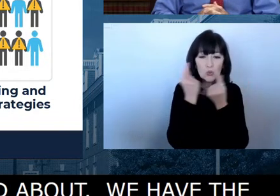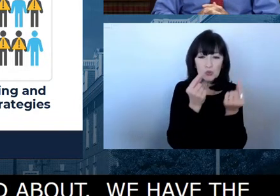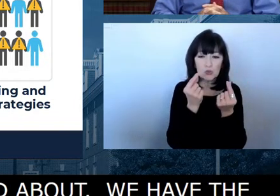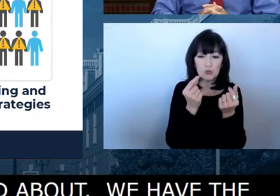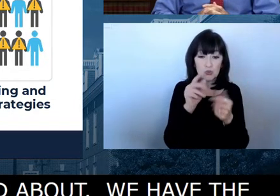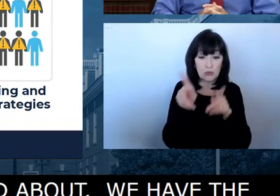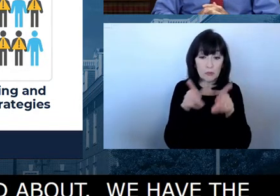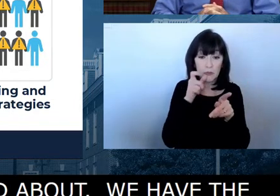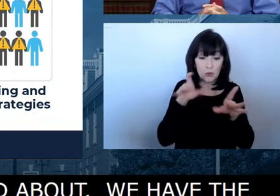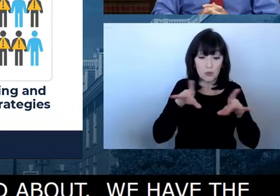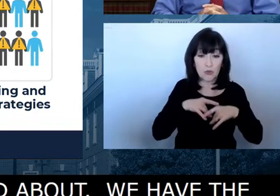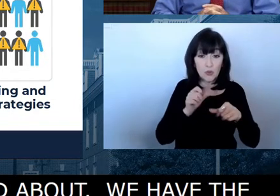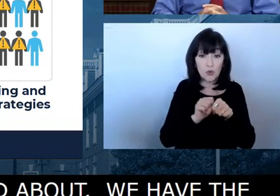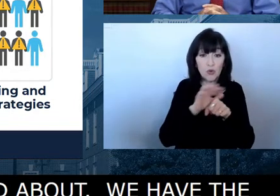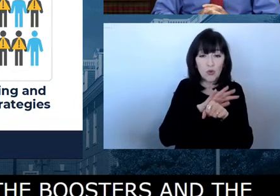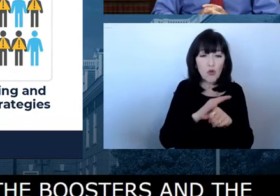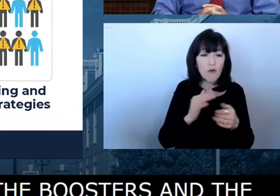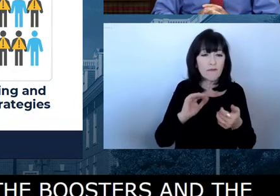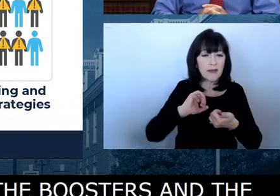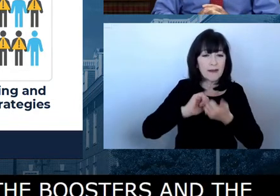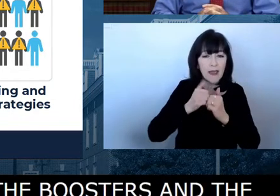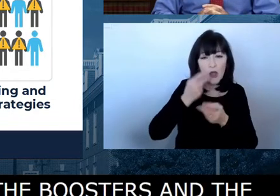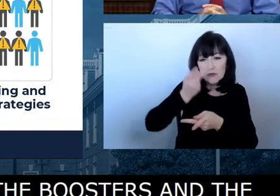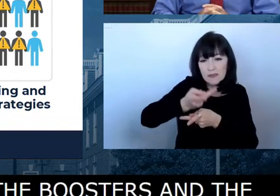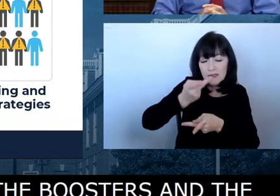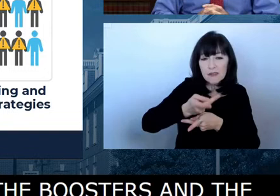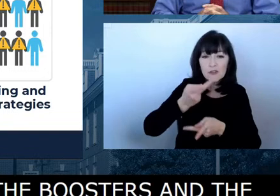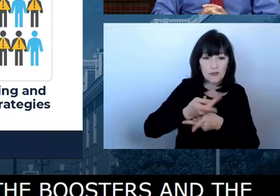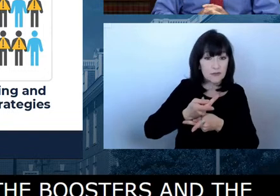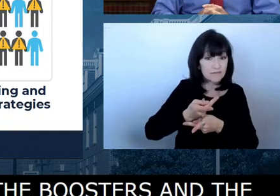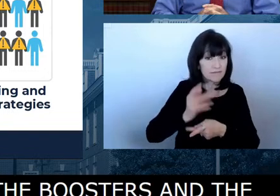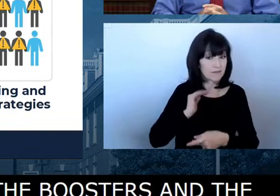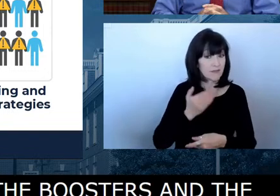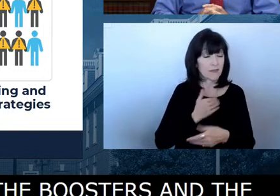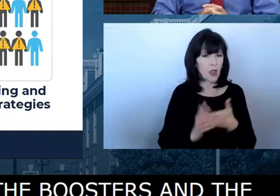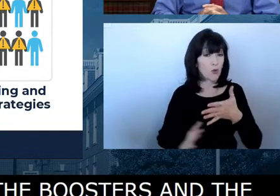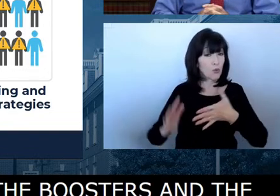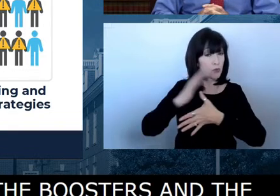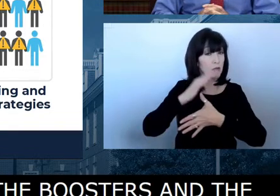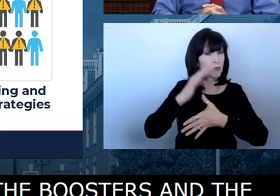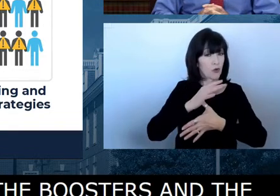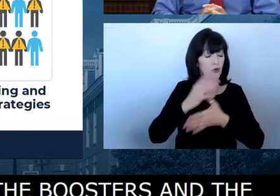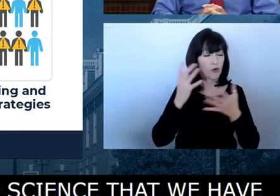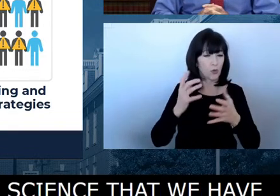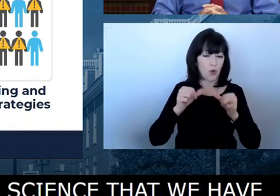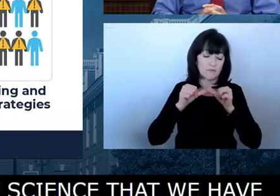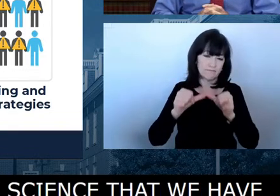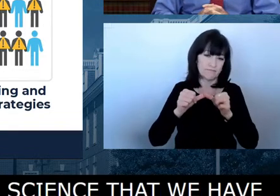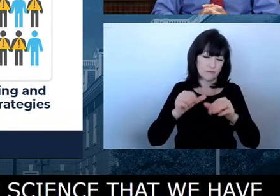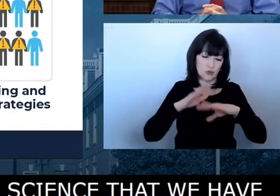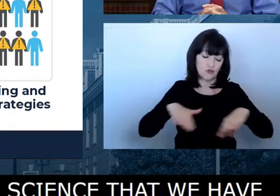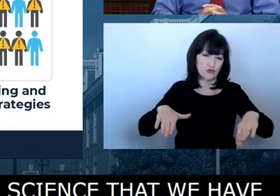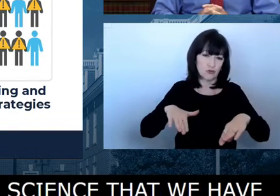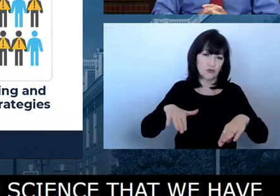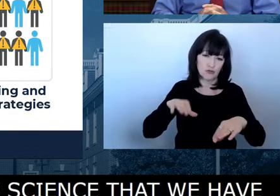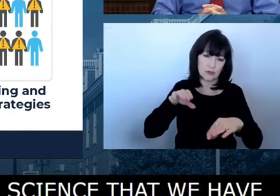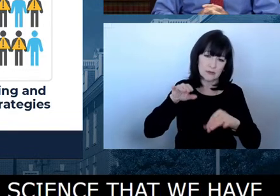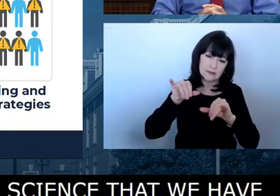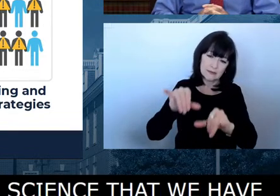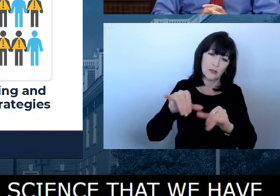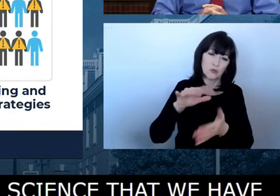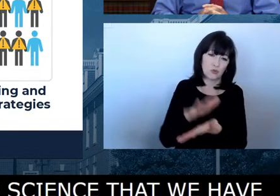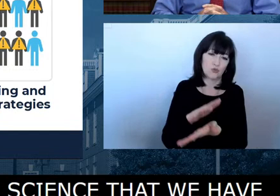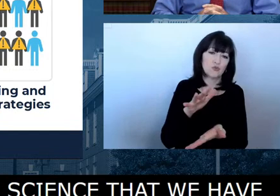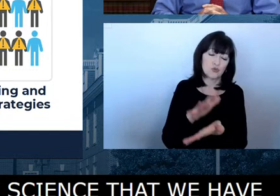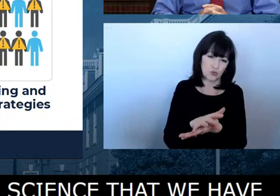always through all this, our biggest priority has been, uh, to keep children in schools when they were out to get them back in school safely. We've